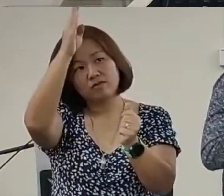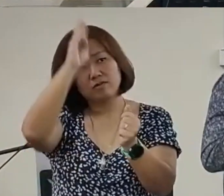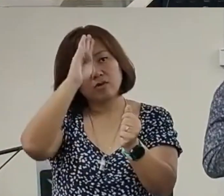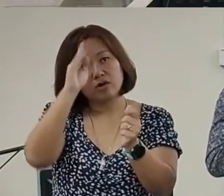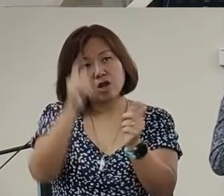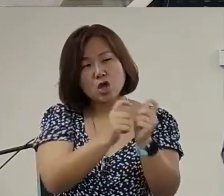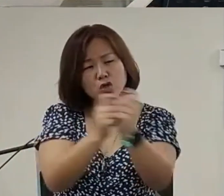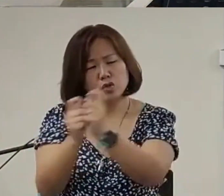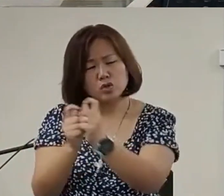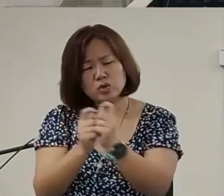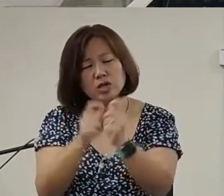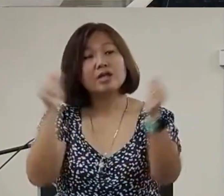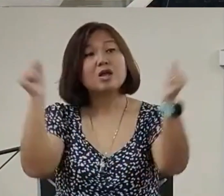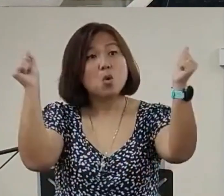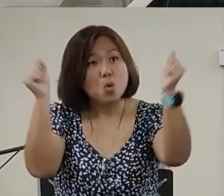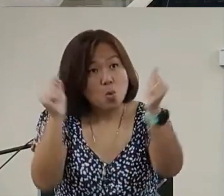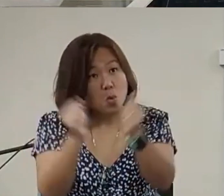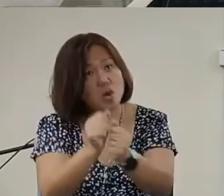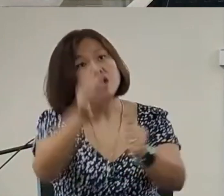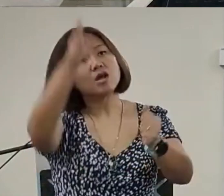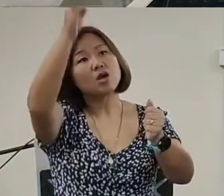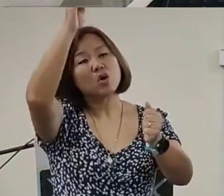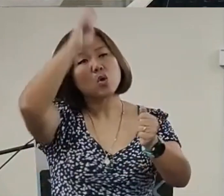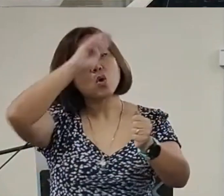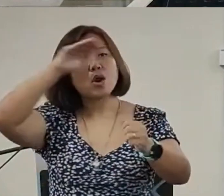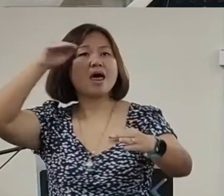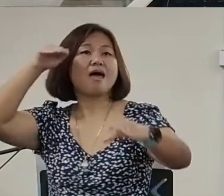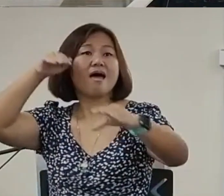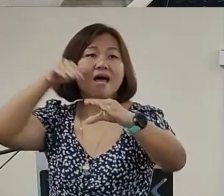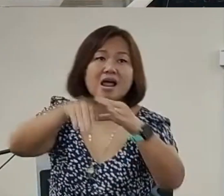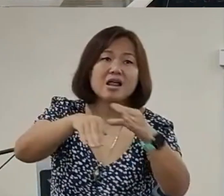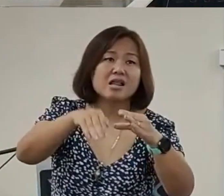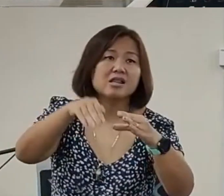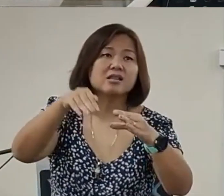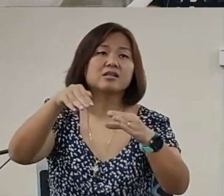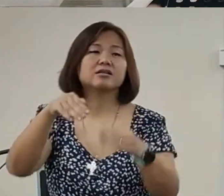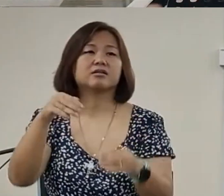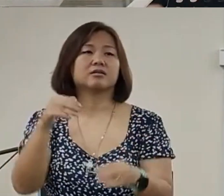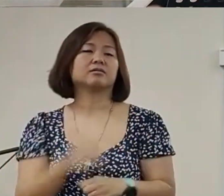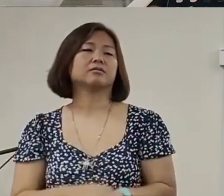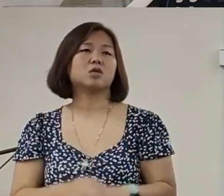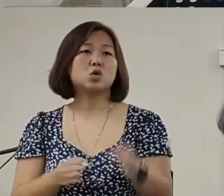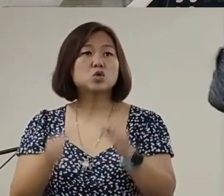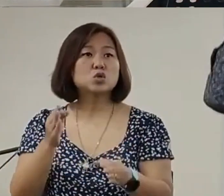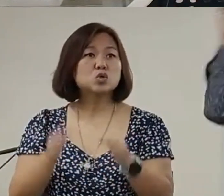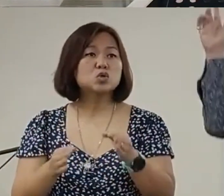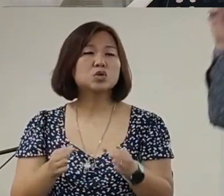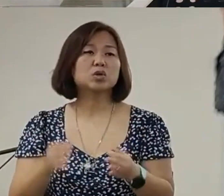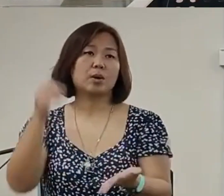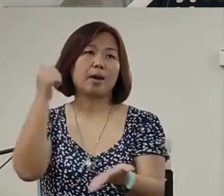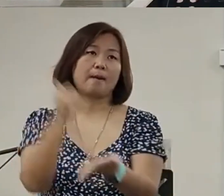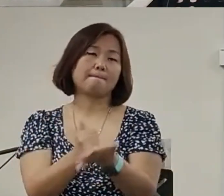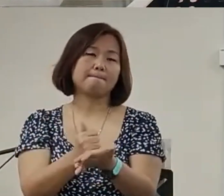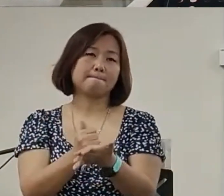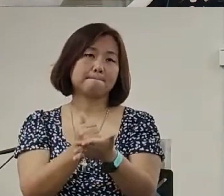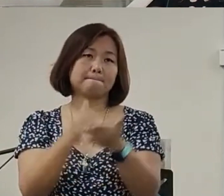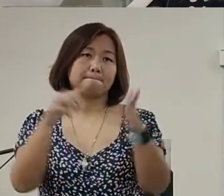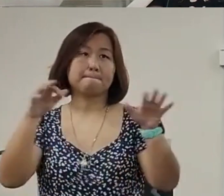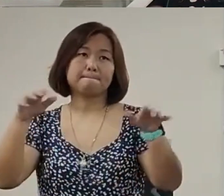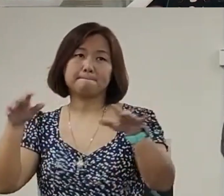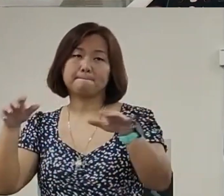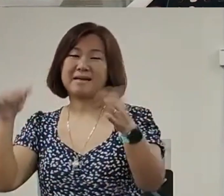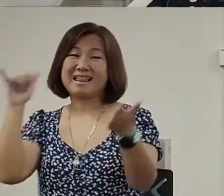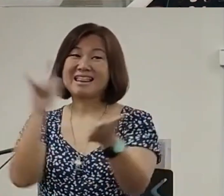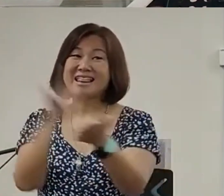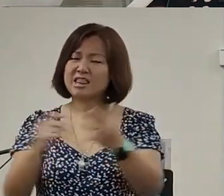together with GodWe come and enterInto judgmentThat's powerfulCan somebody say or typeThat